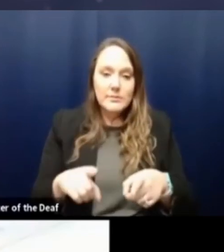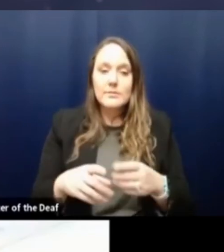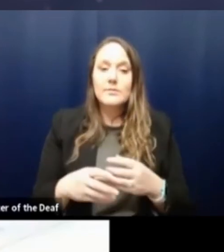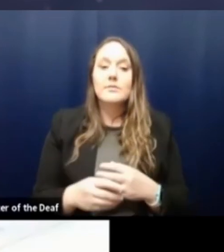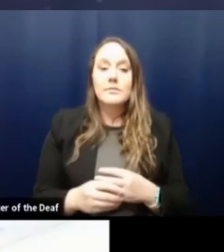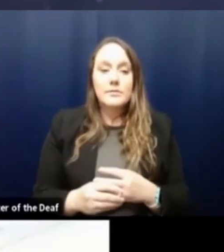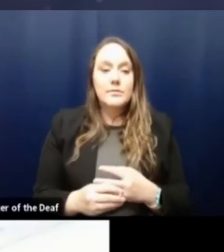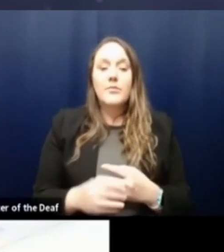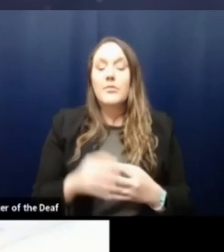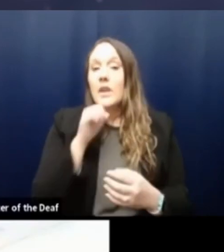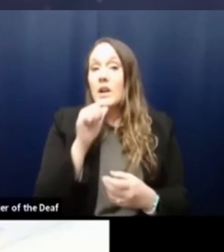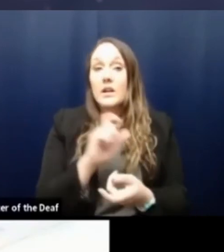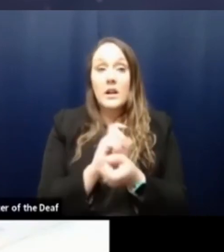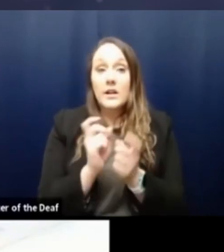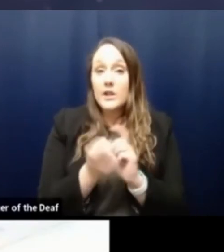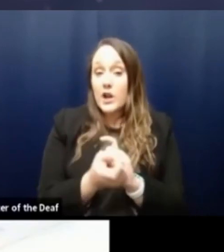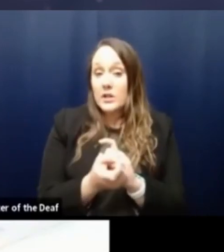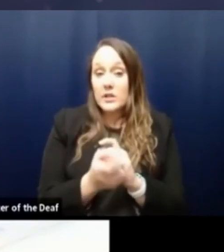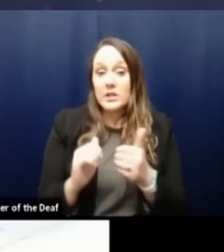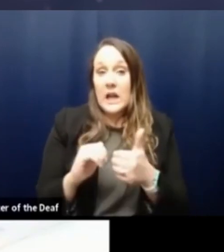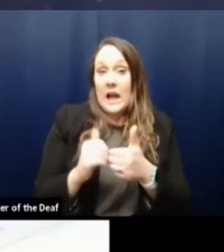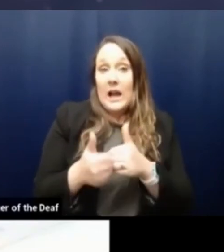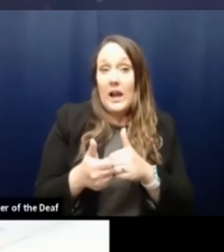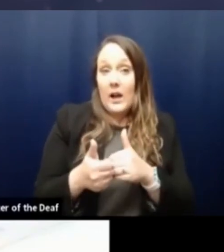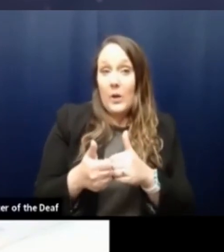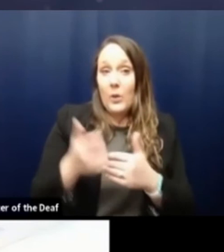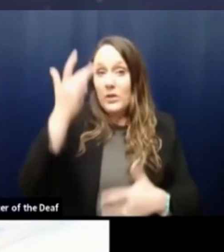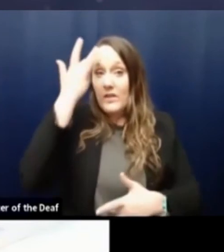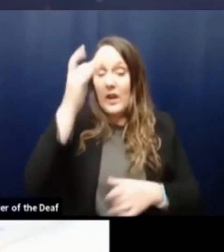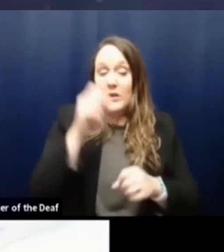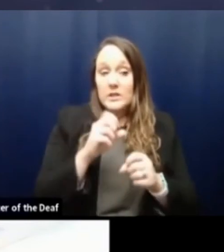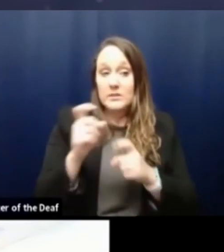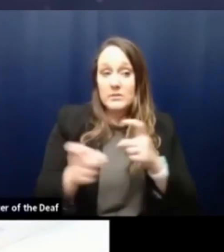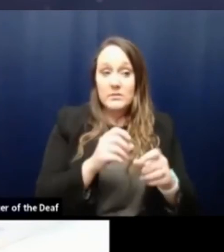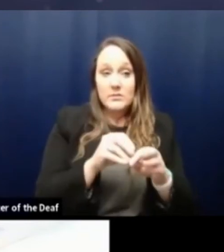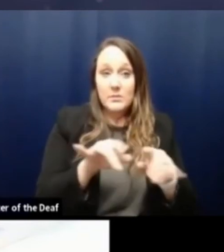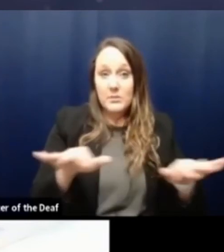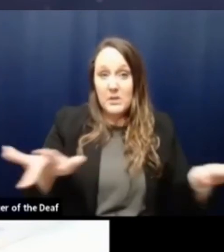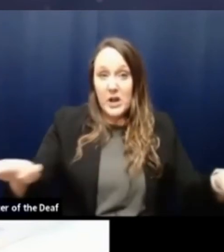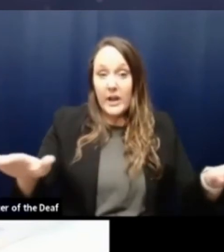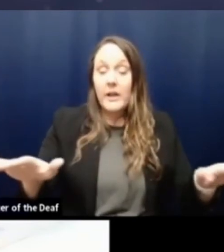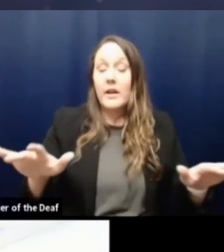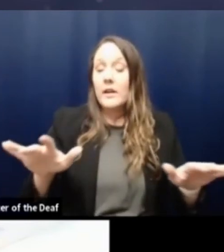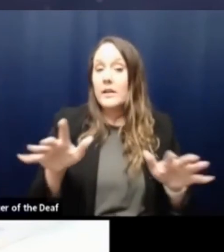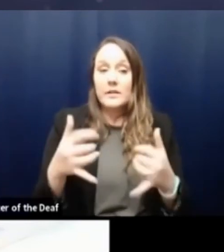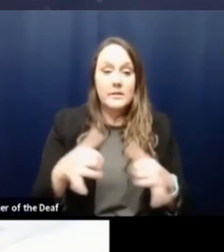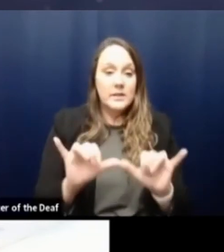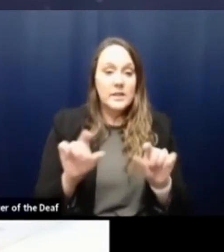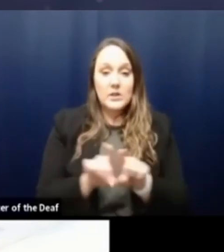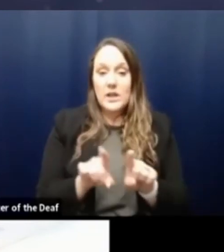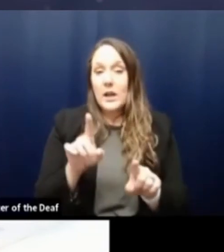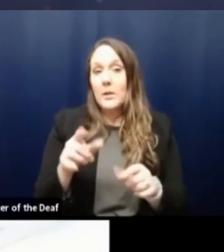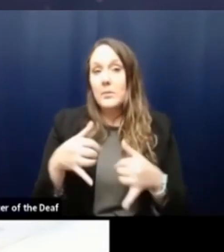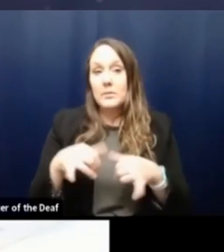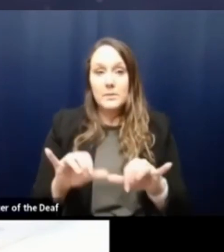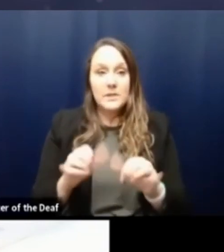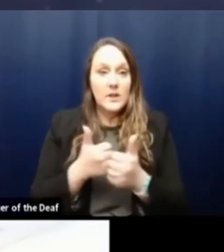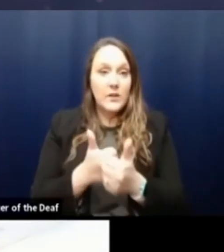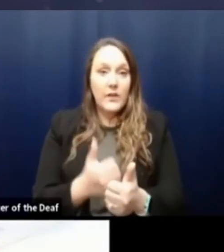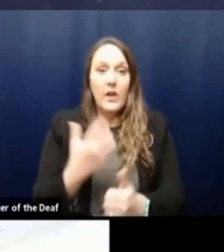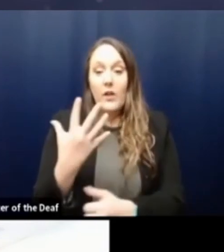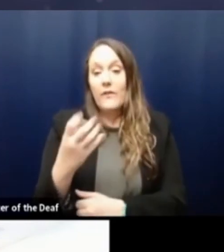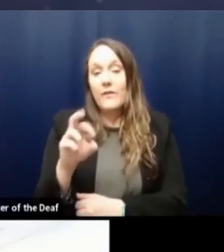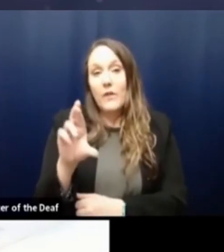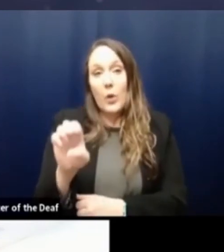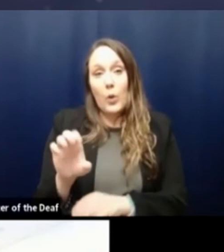you know, it, it doesn't change how the virus has passed. The virus has still passed the same way. So the five core actions continue to be your best defense